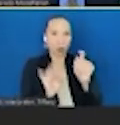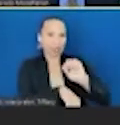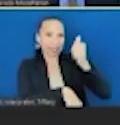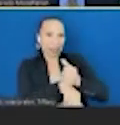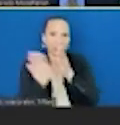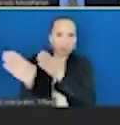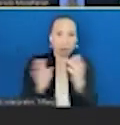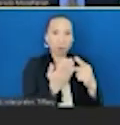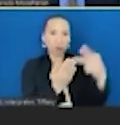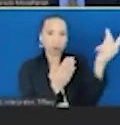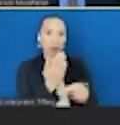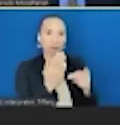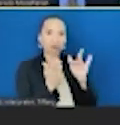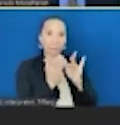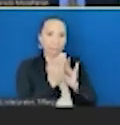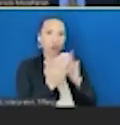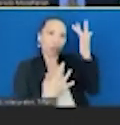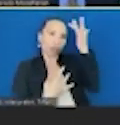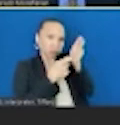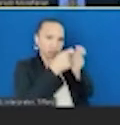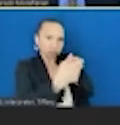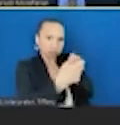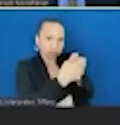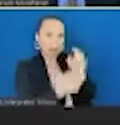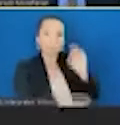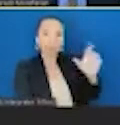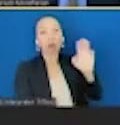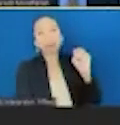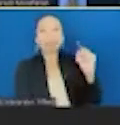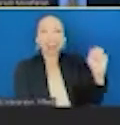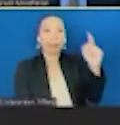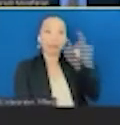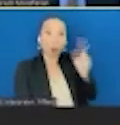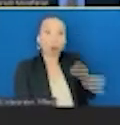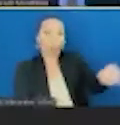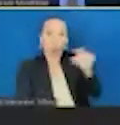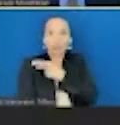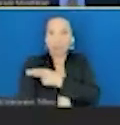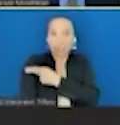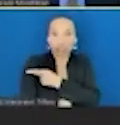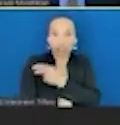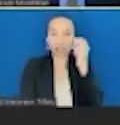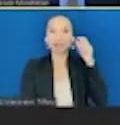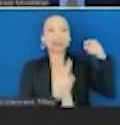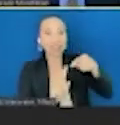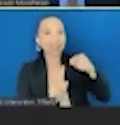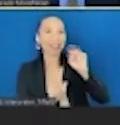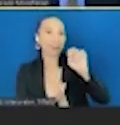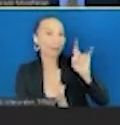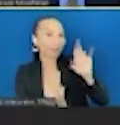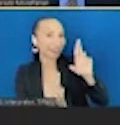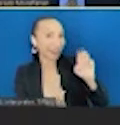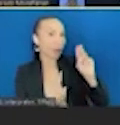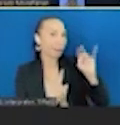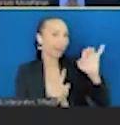our healthcare system, and particularly Medicare and Medicaid. Now, the next example I want to discuss is produce prescriptions.